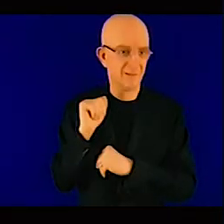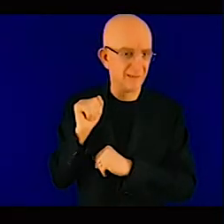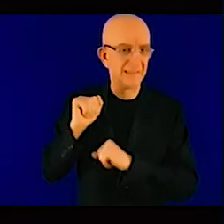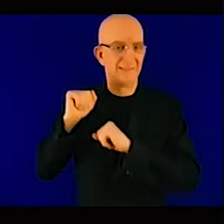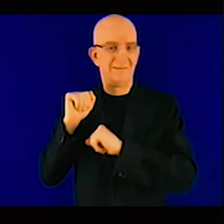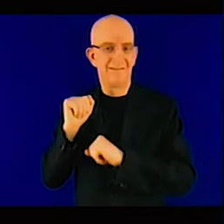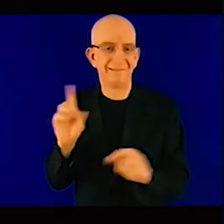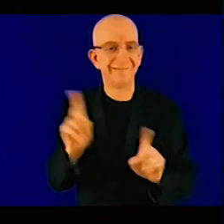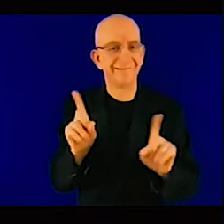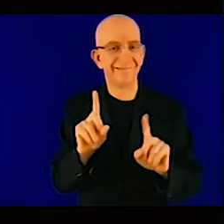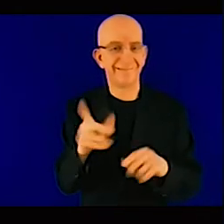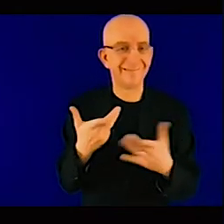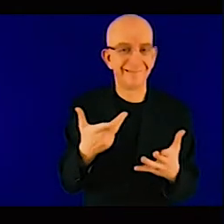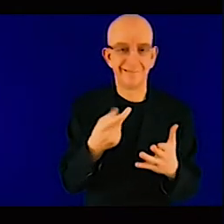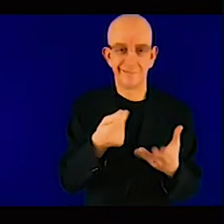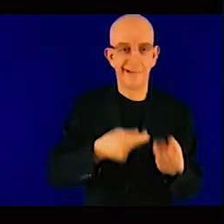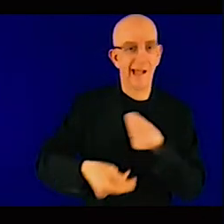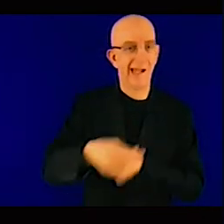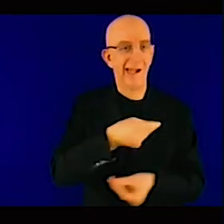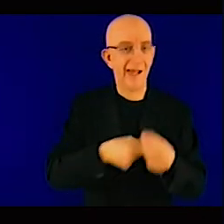to be how do we